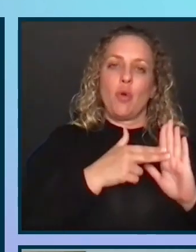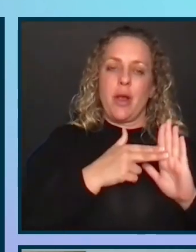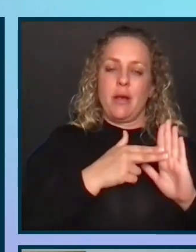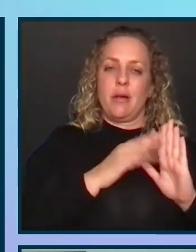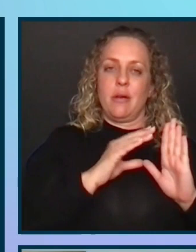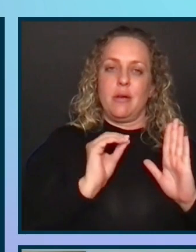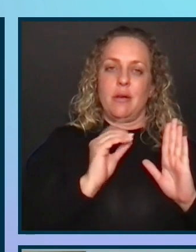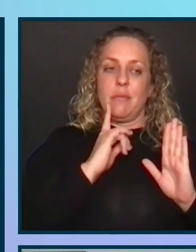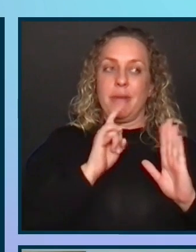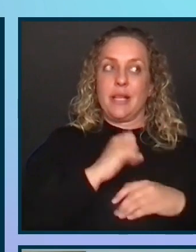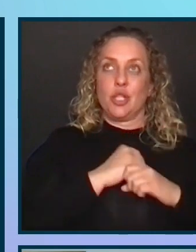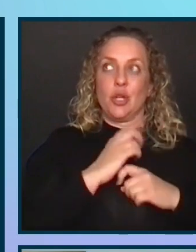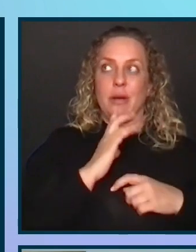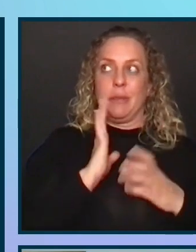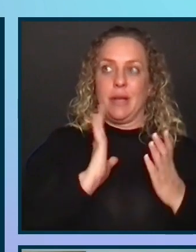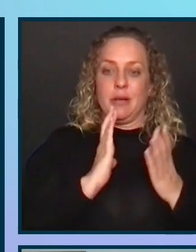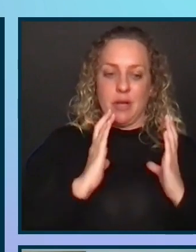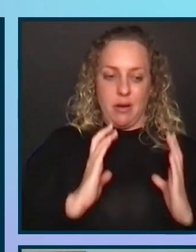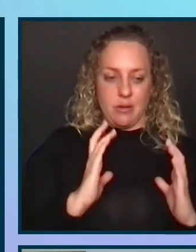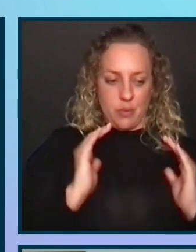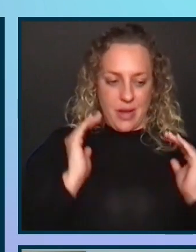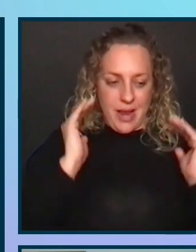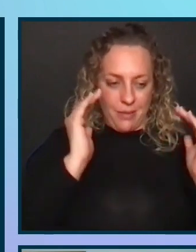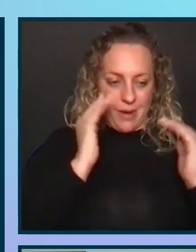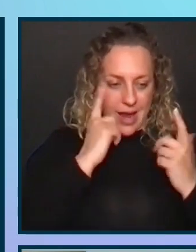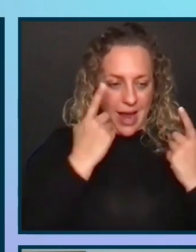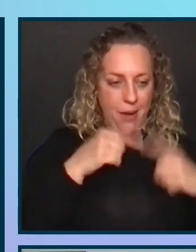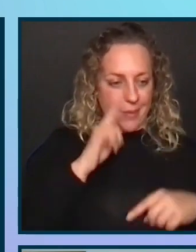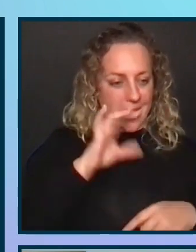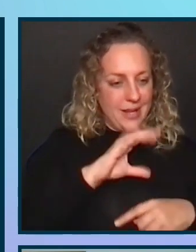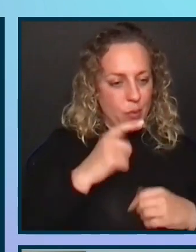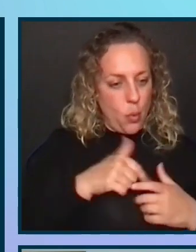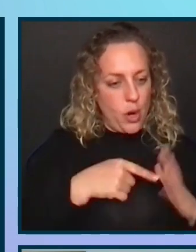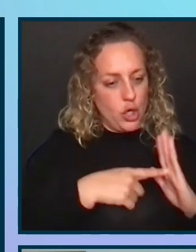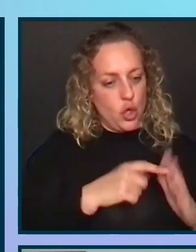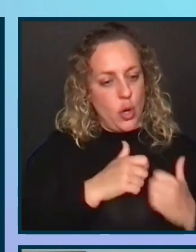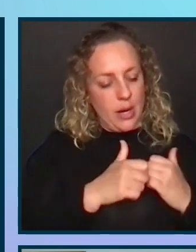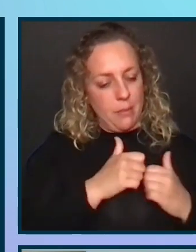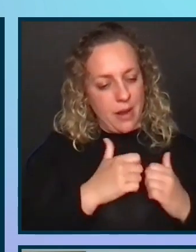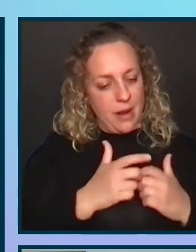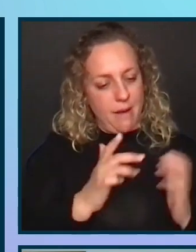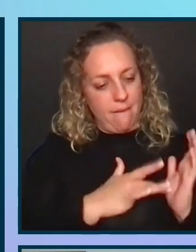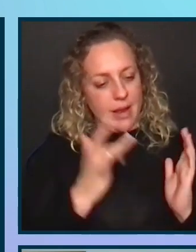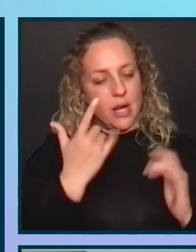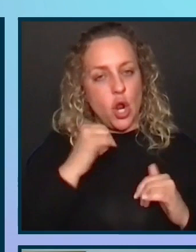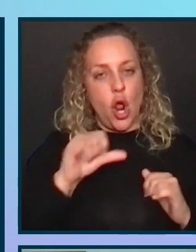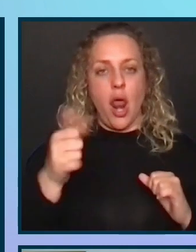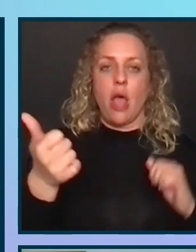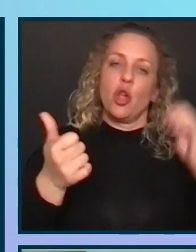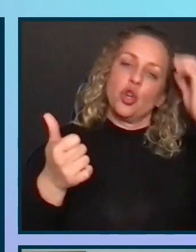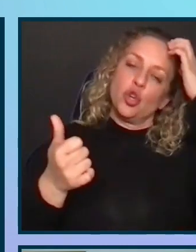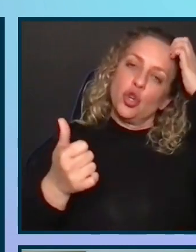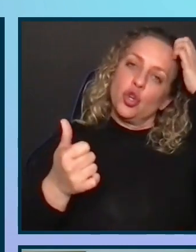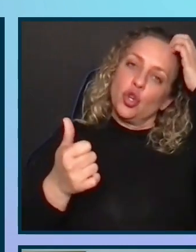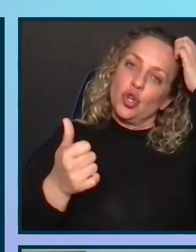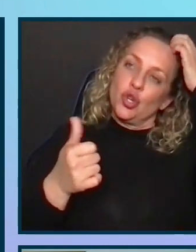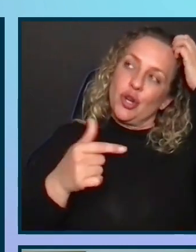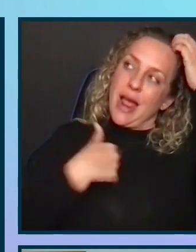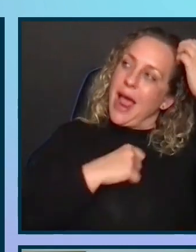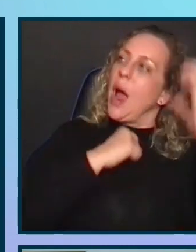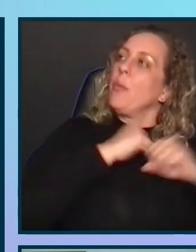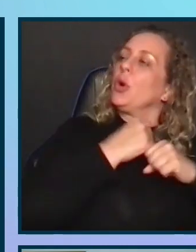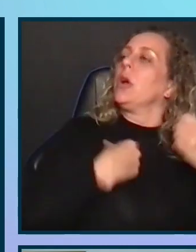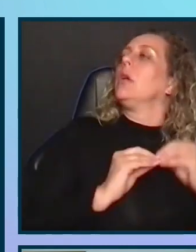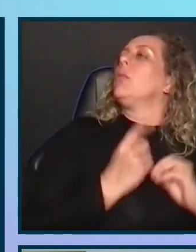happened because security became a customer expectation. happened because the company wanted to show competitive advantages on others than how they protected my